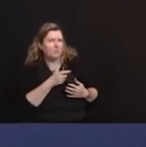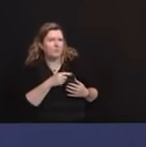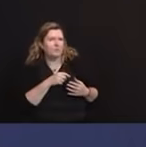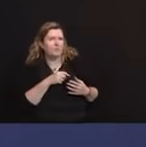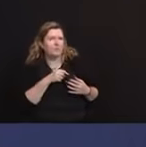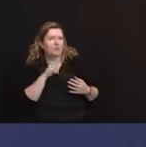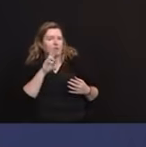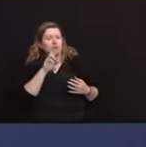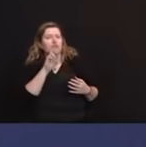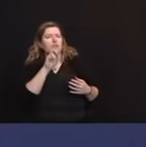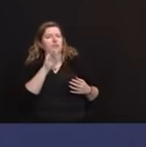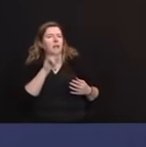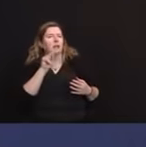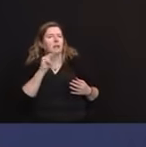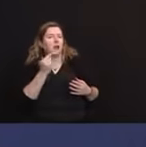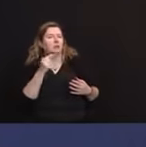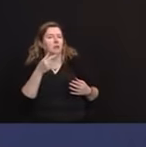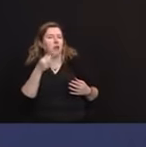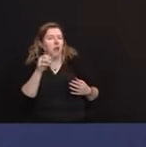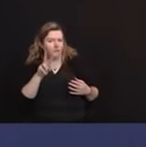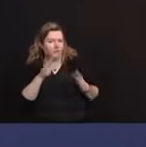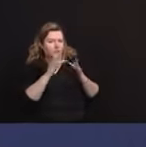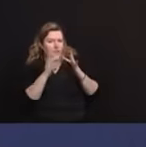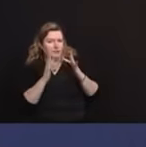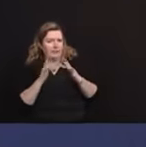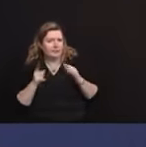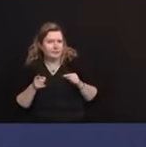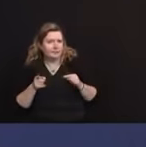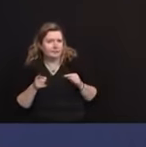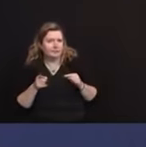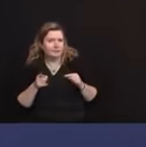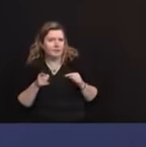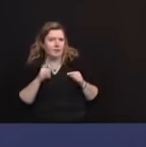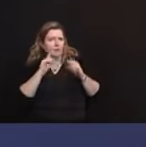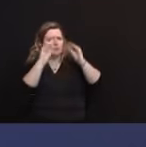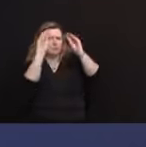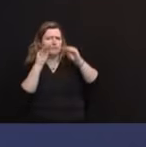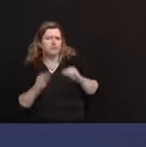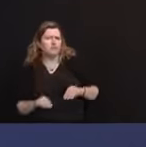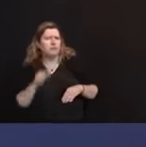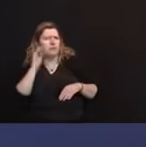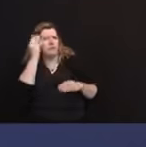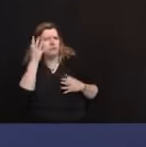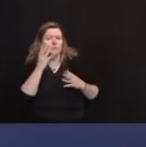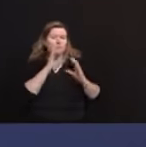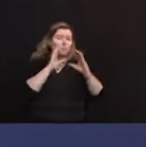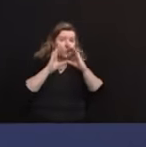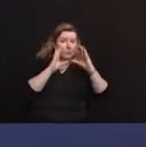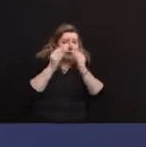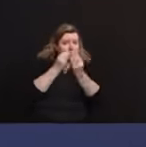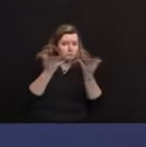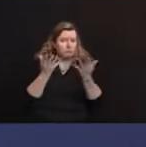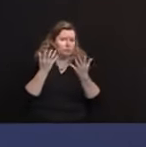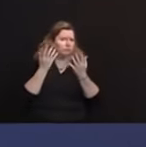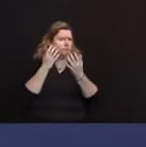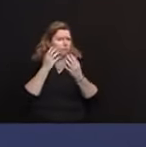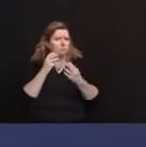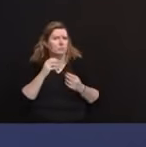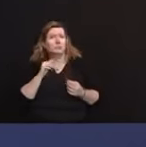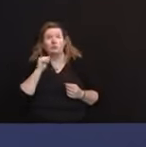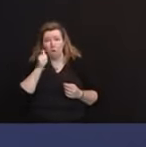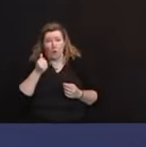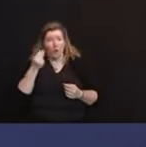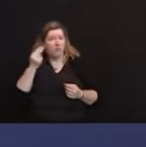place to go. Ready.nj.gov will communicate aggressively on this, but warmer, pretty warm on Thursday, tomorrow,